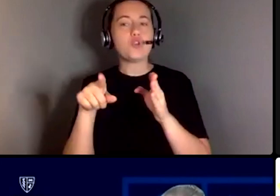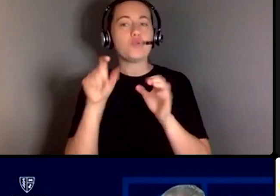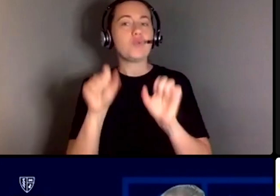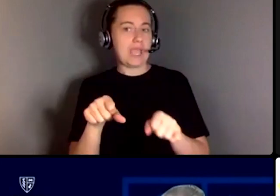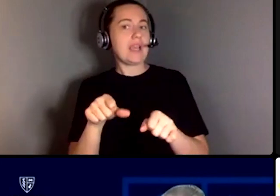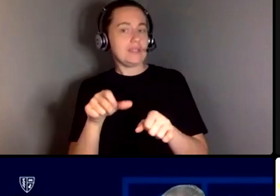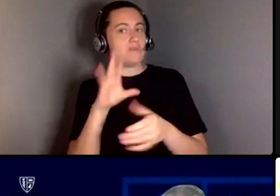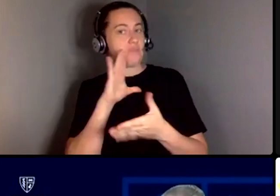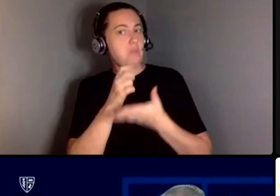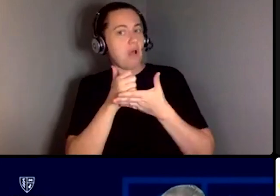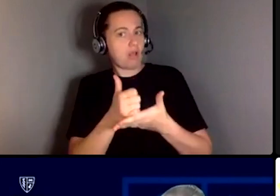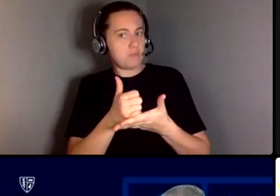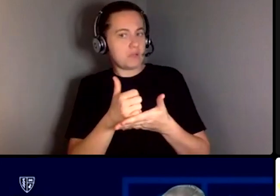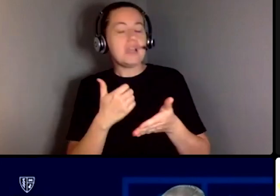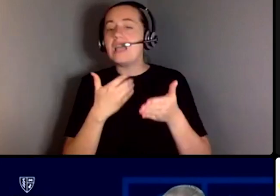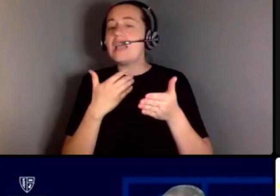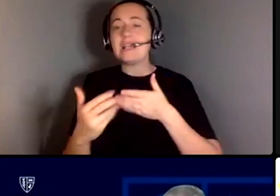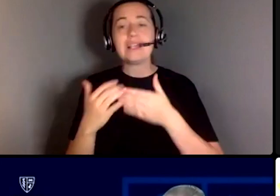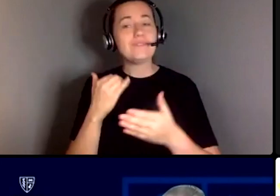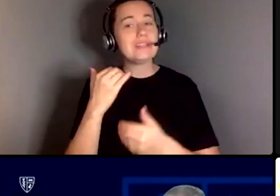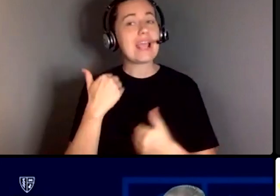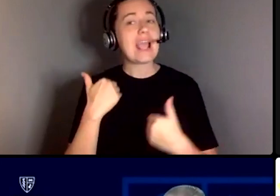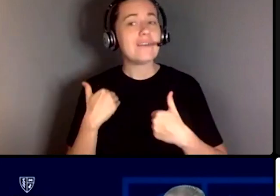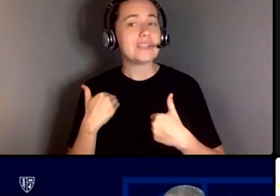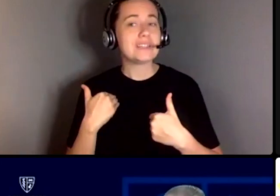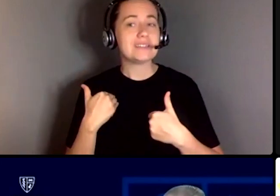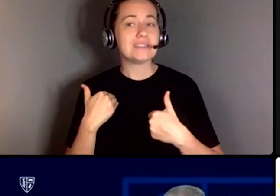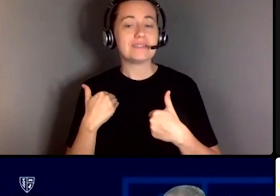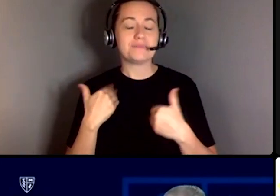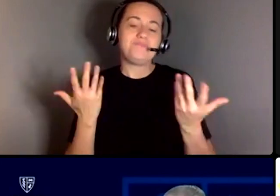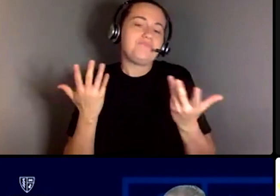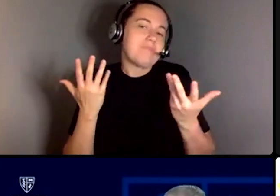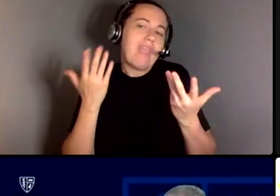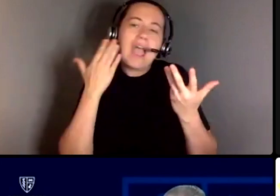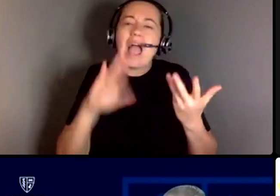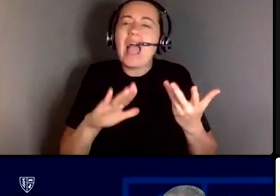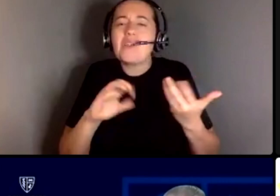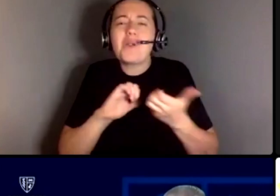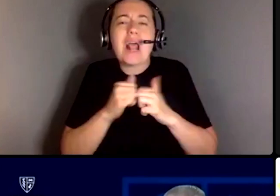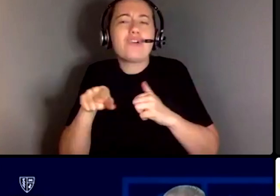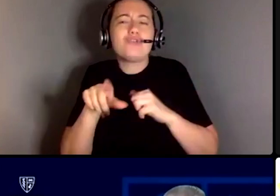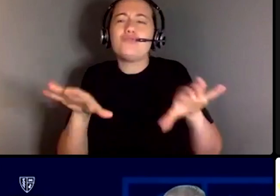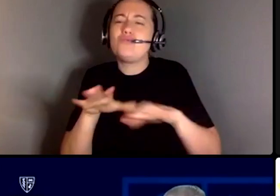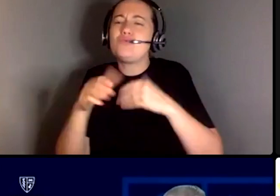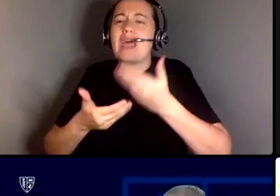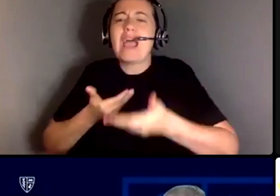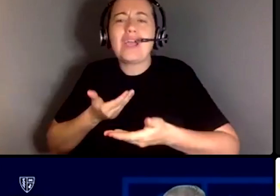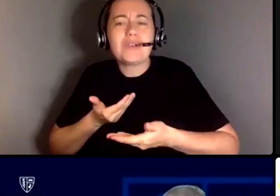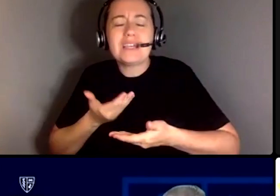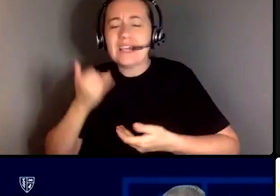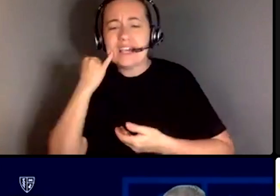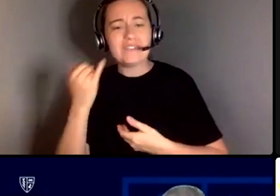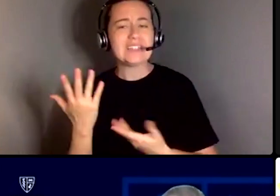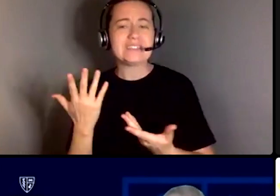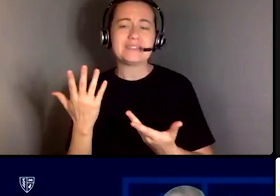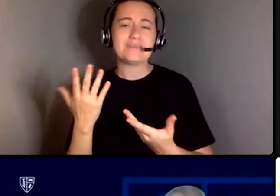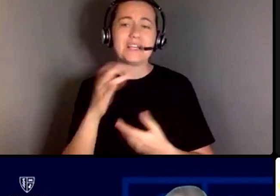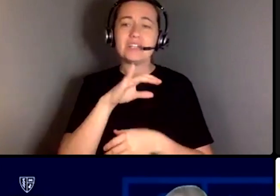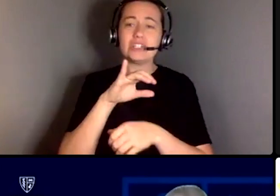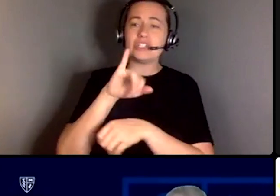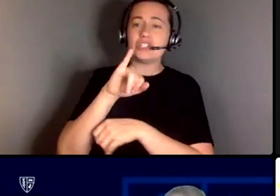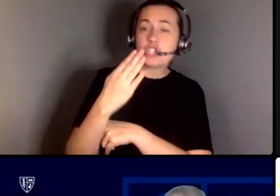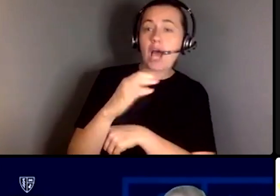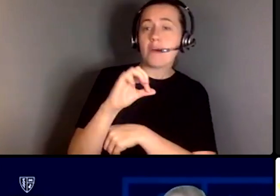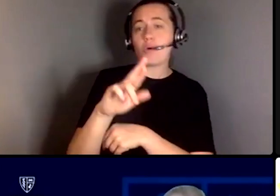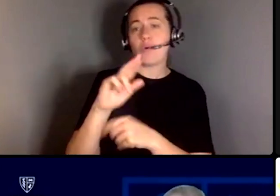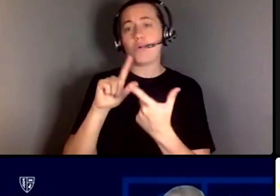you know even having potentially i don't know what how you guys do the hiring whether it be for jobs or for